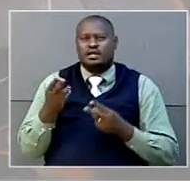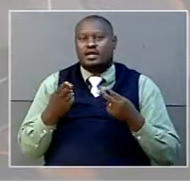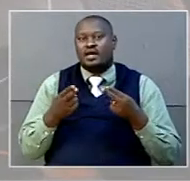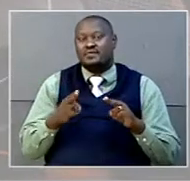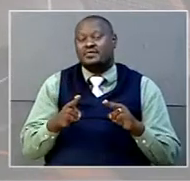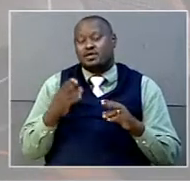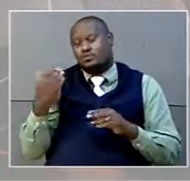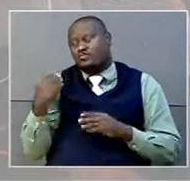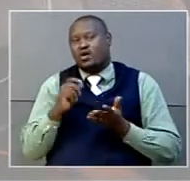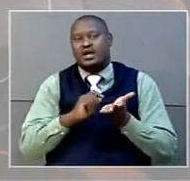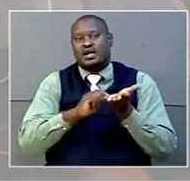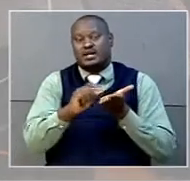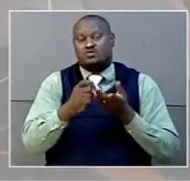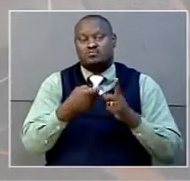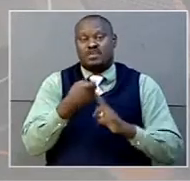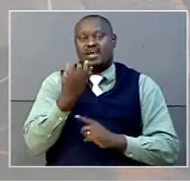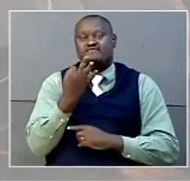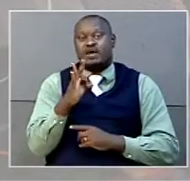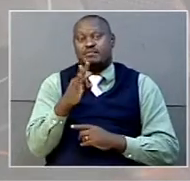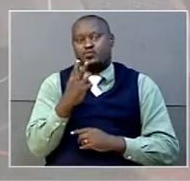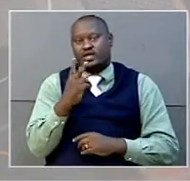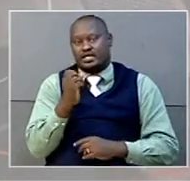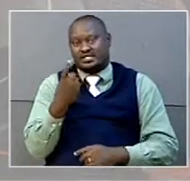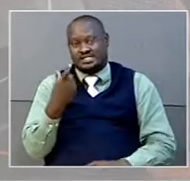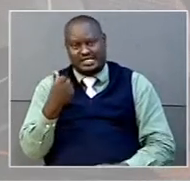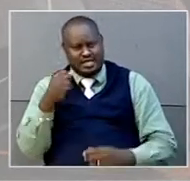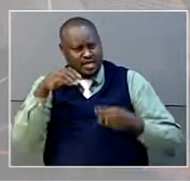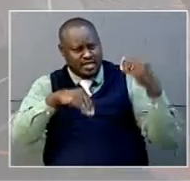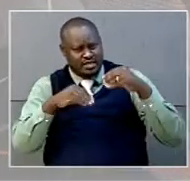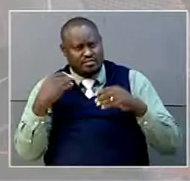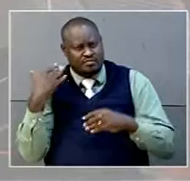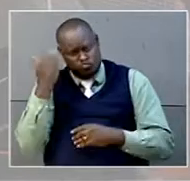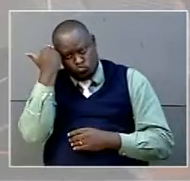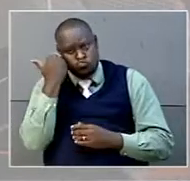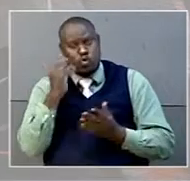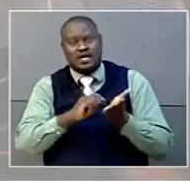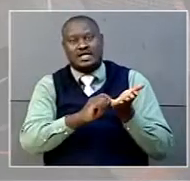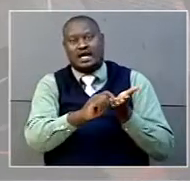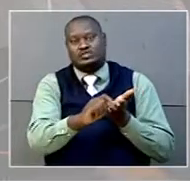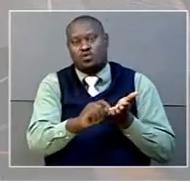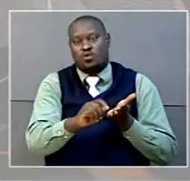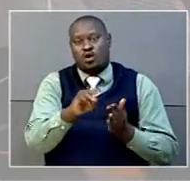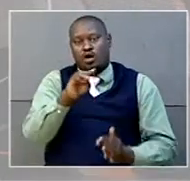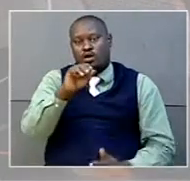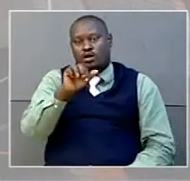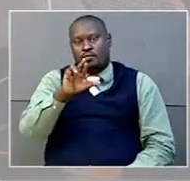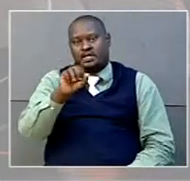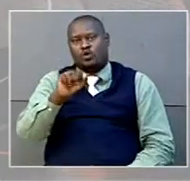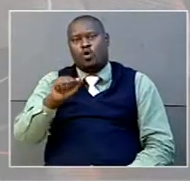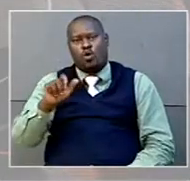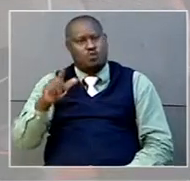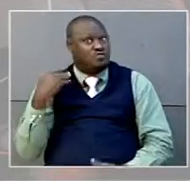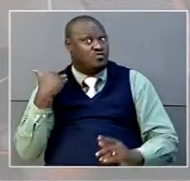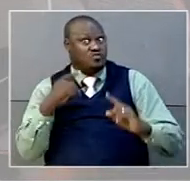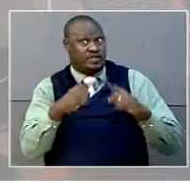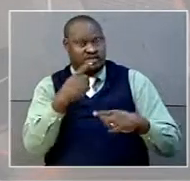cancellation of the February 2016 elections in which court cancelled Marshall Andrews' victory. Now, voting